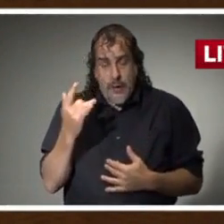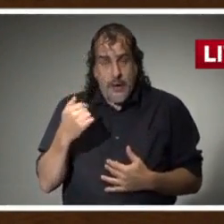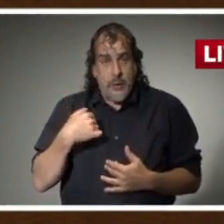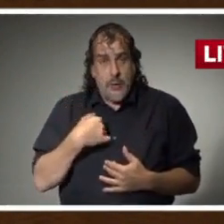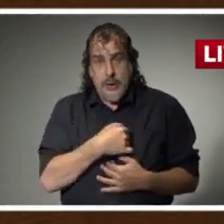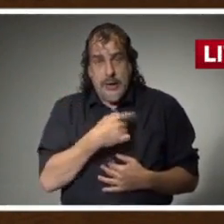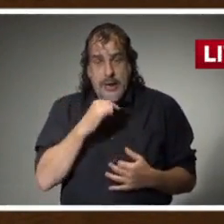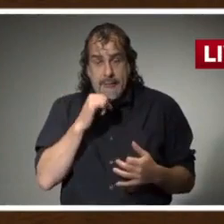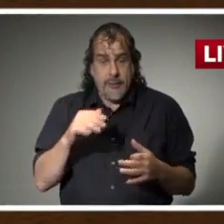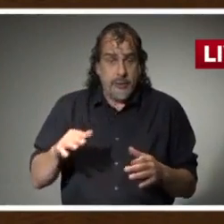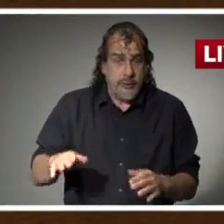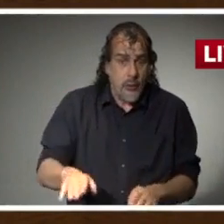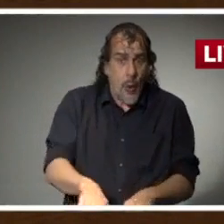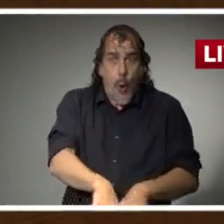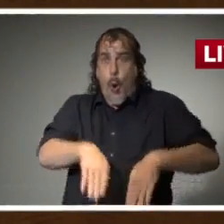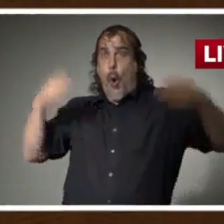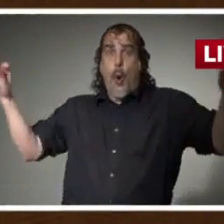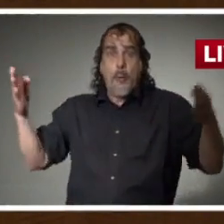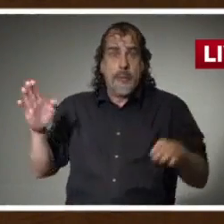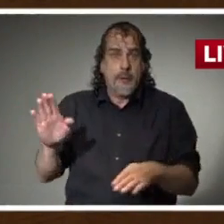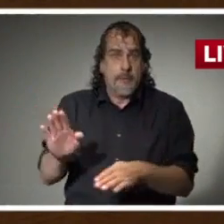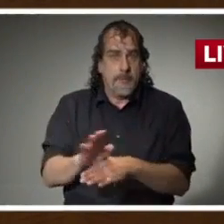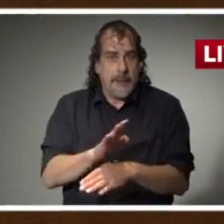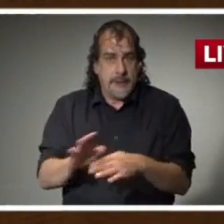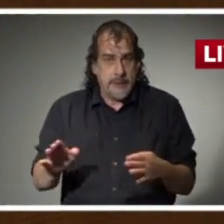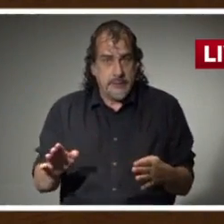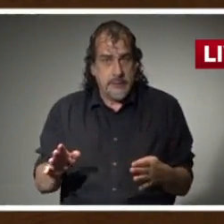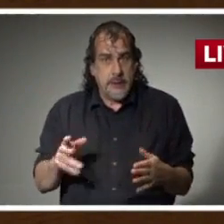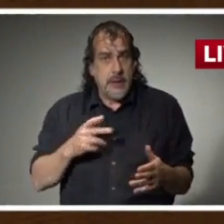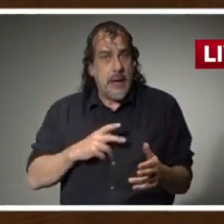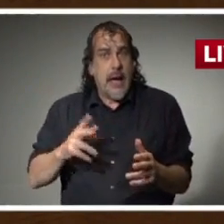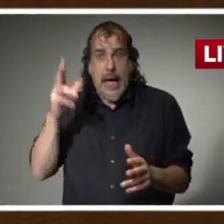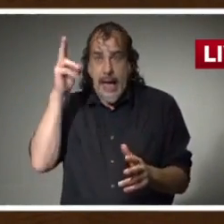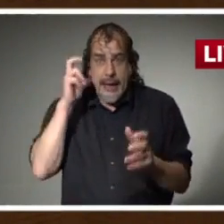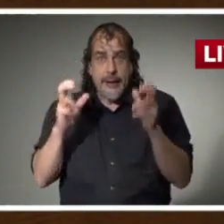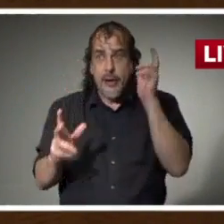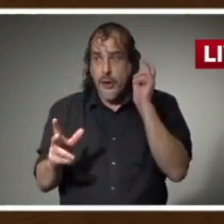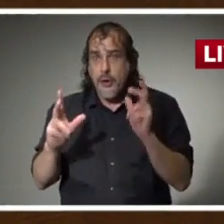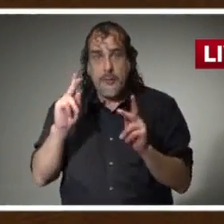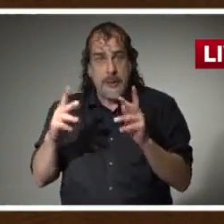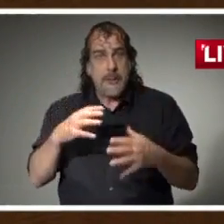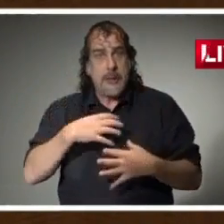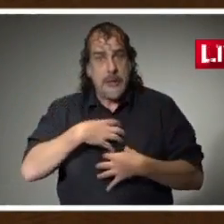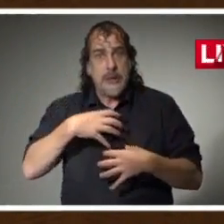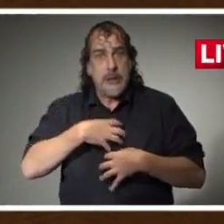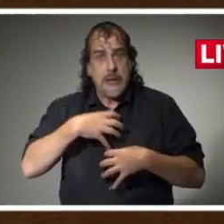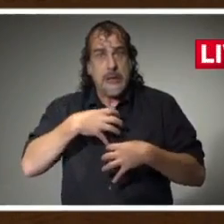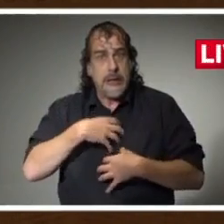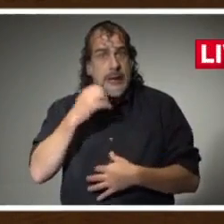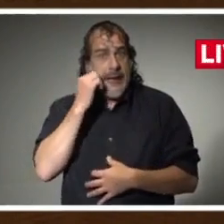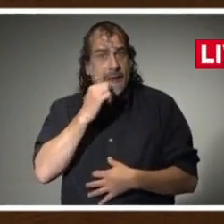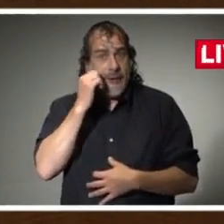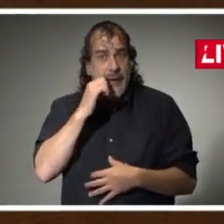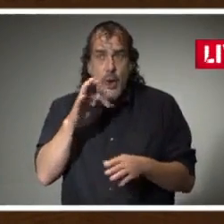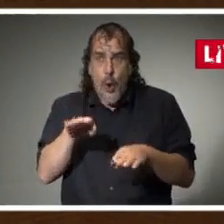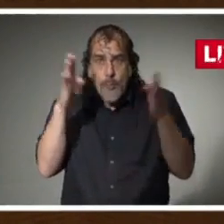wide open. I hear the calls for that every single day.